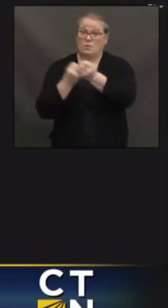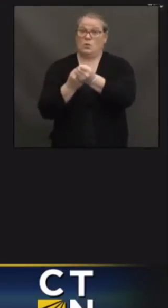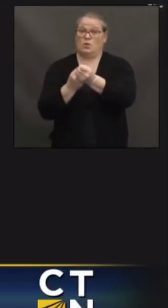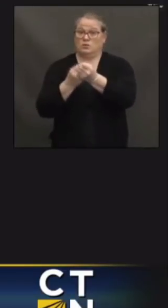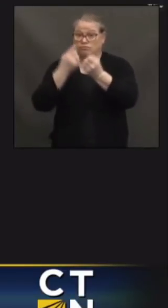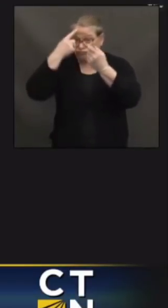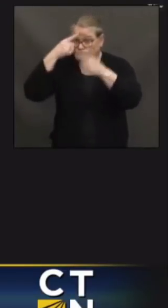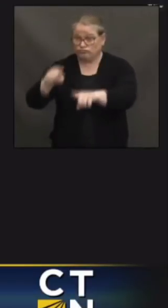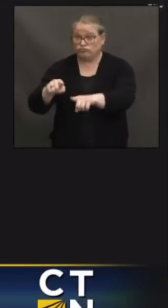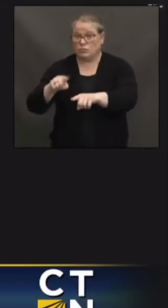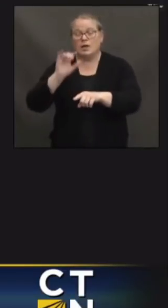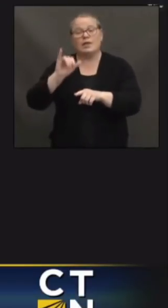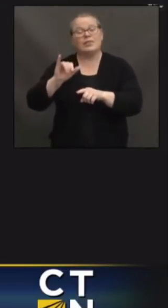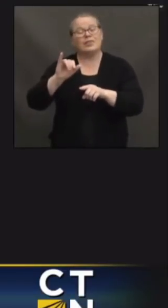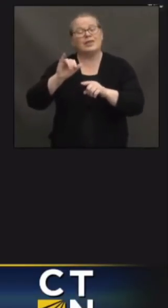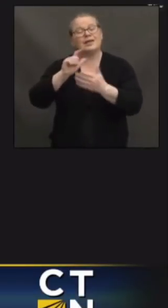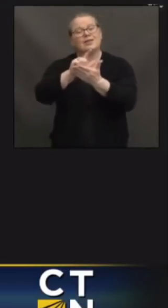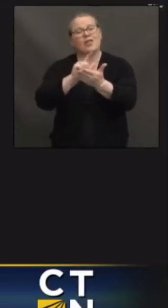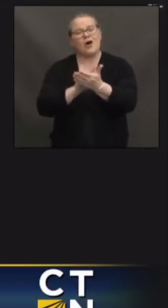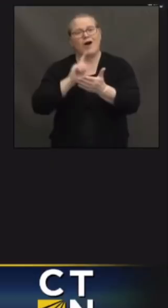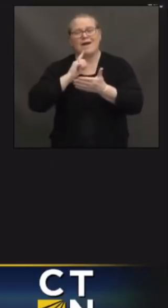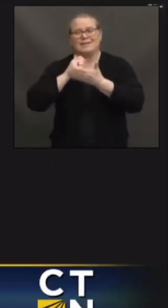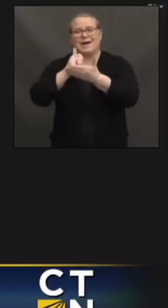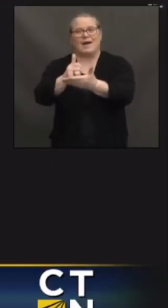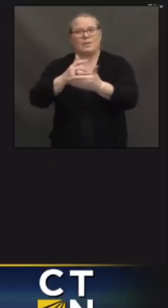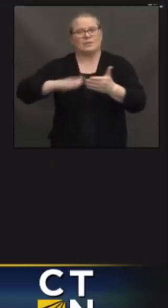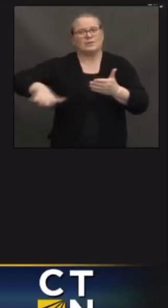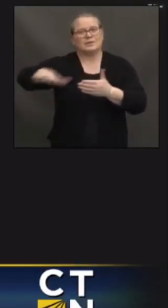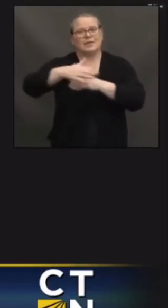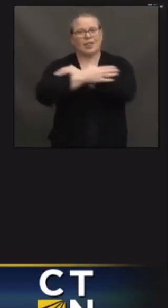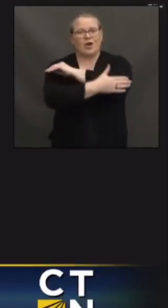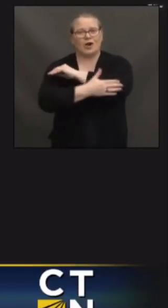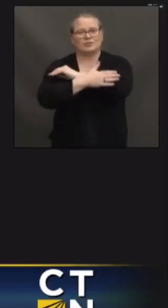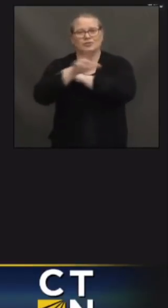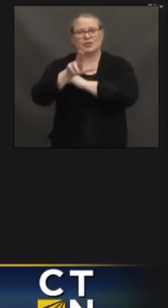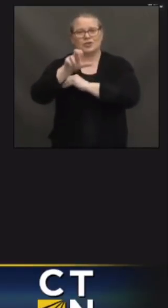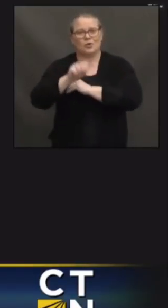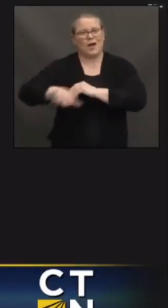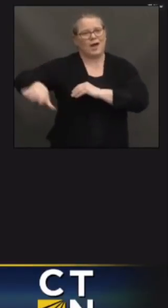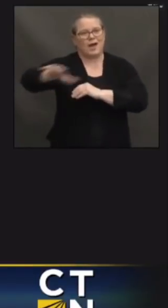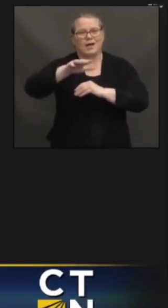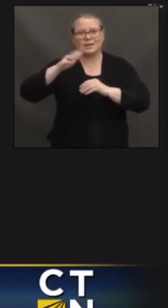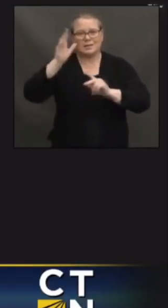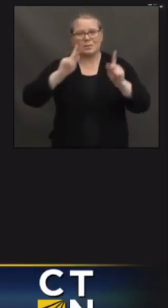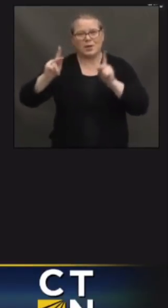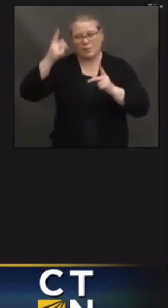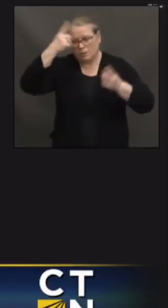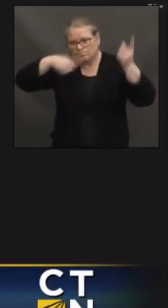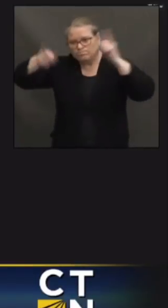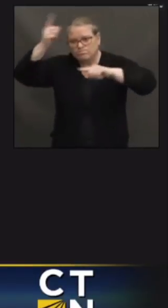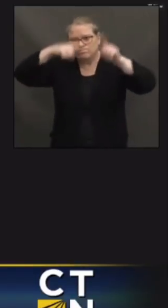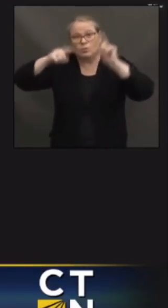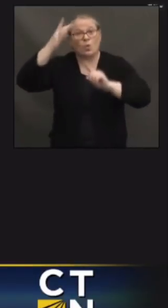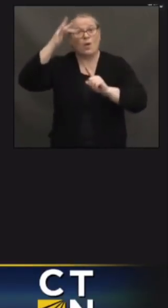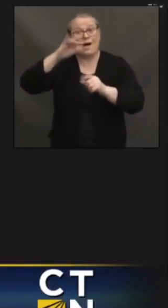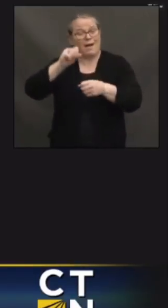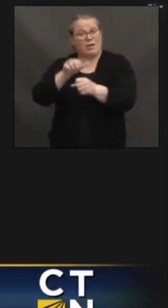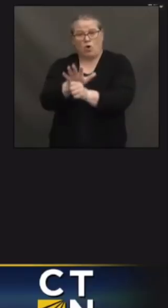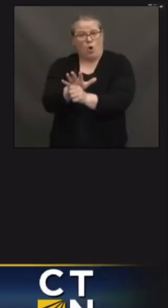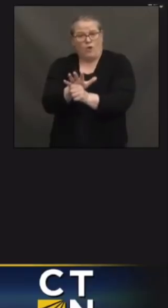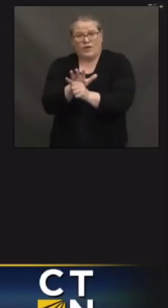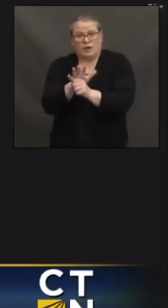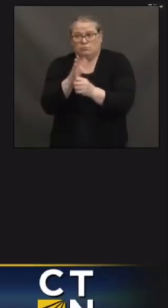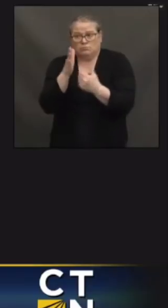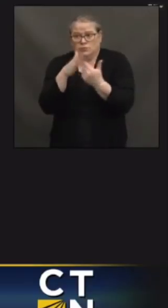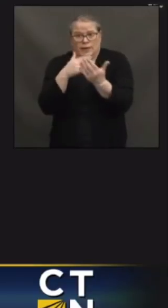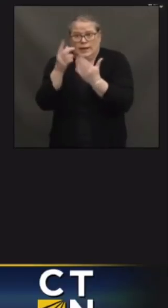unified the country because, of course, this virus doesn't discriminate. And there is need in every sector of the country, regardless of what